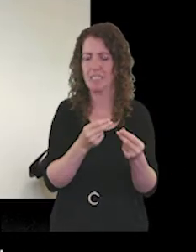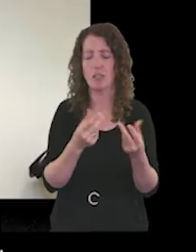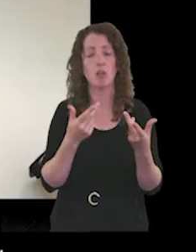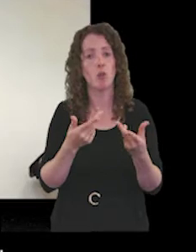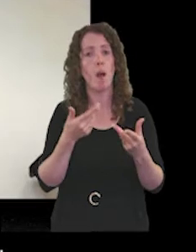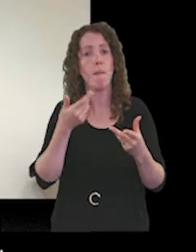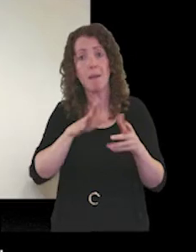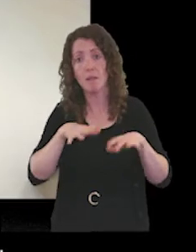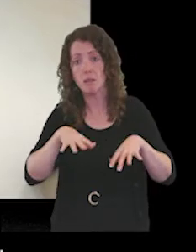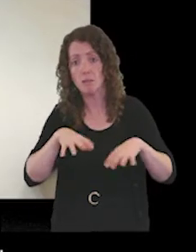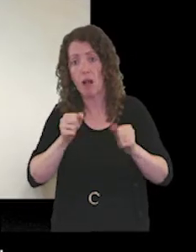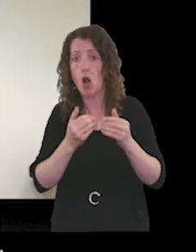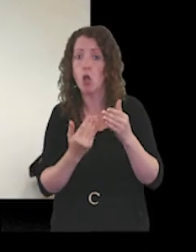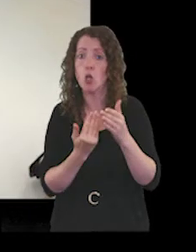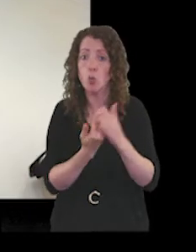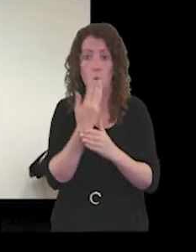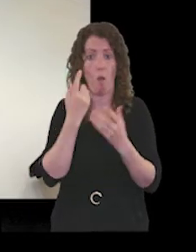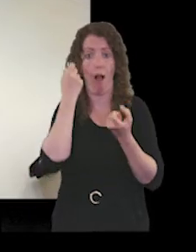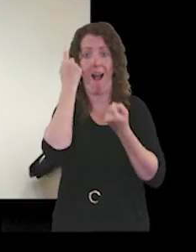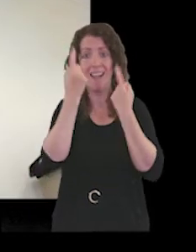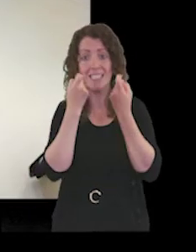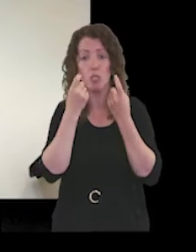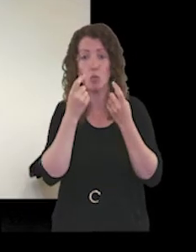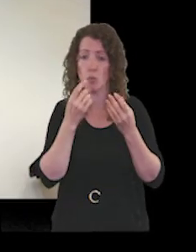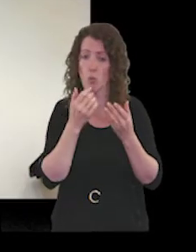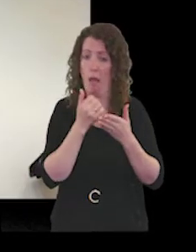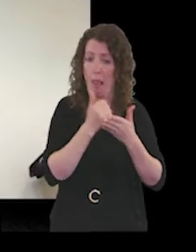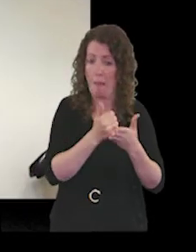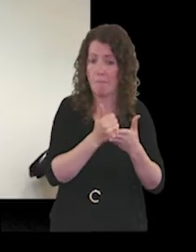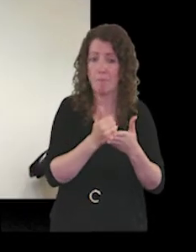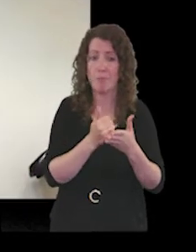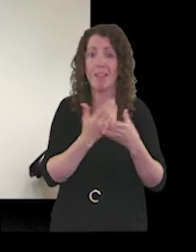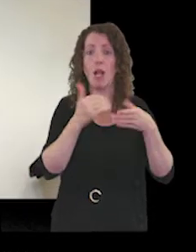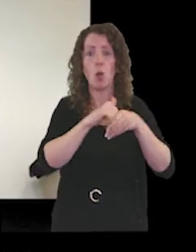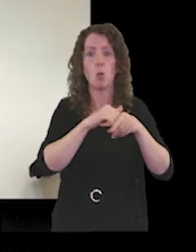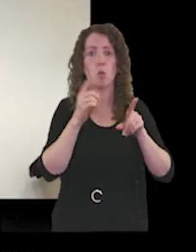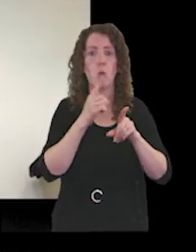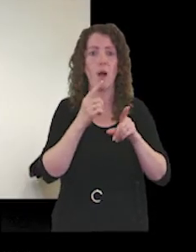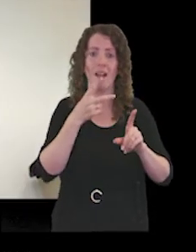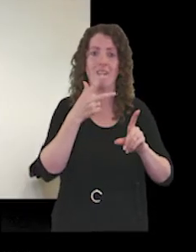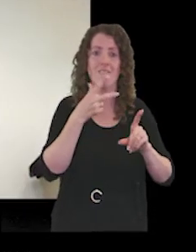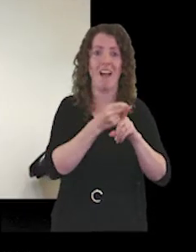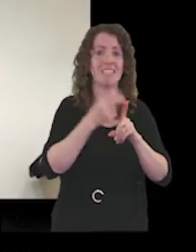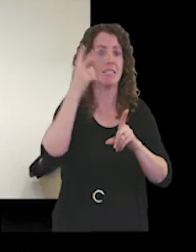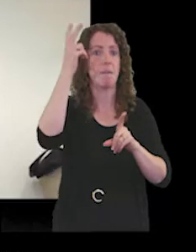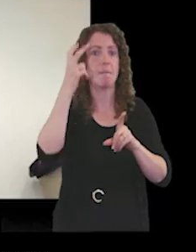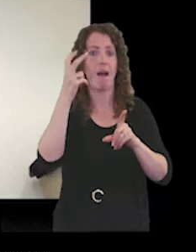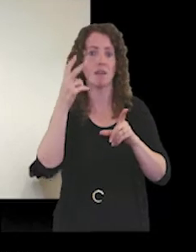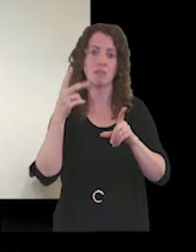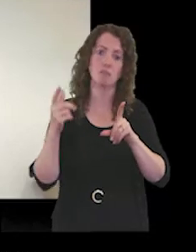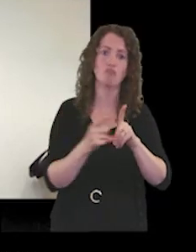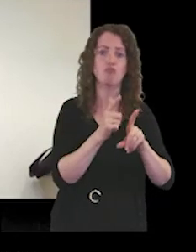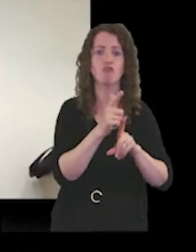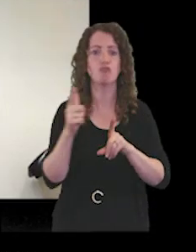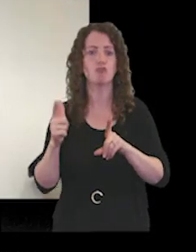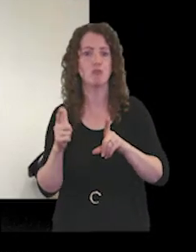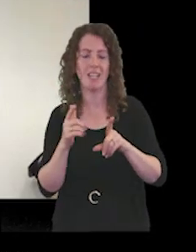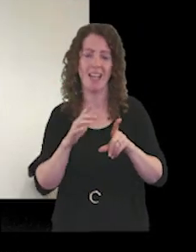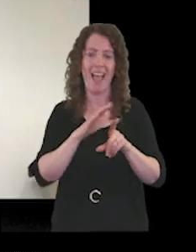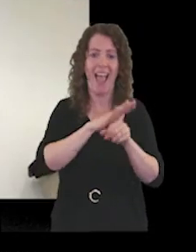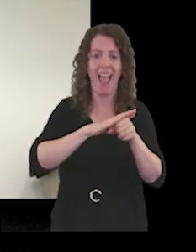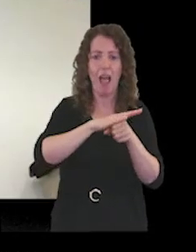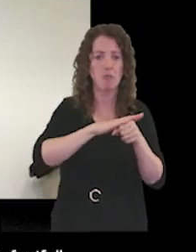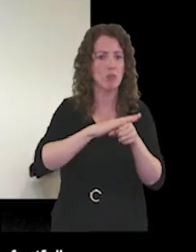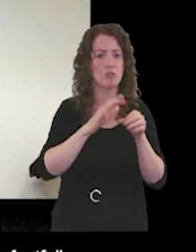approaches to tackle this and this has included our vaccine bus which has been visiting areas with lower take-up of the